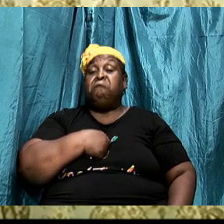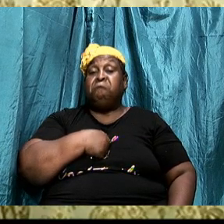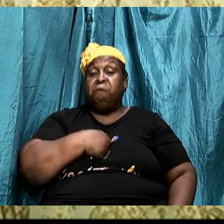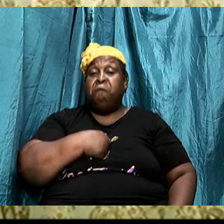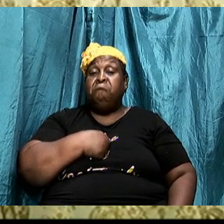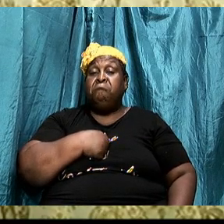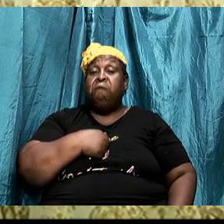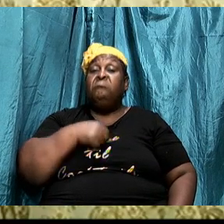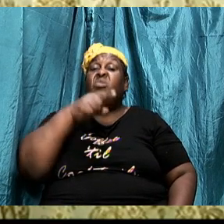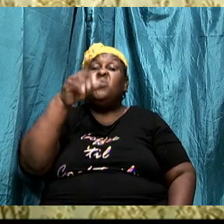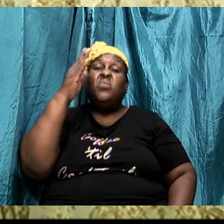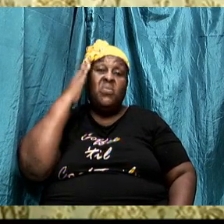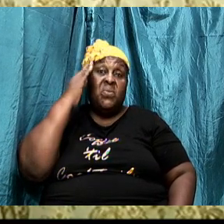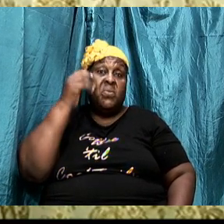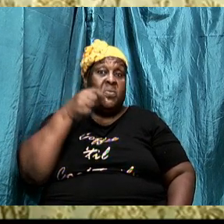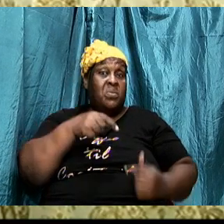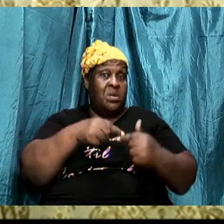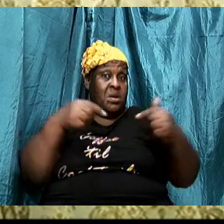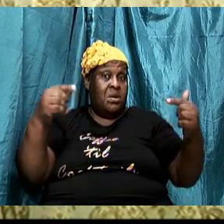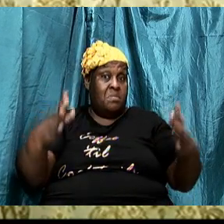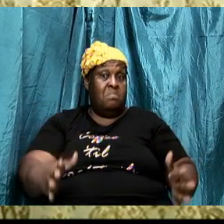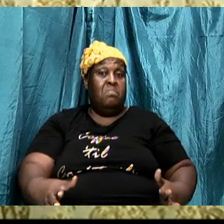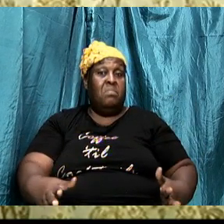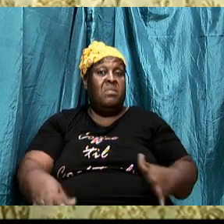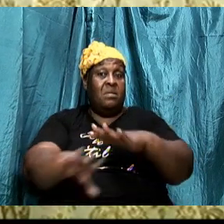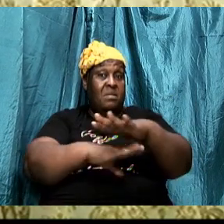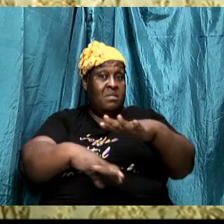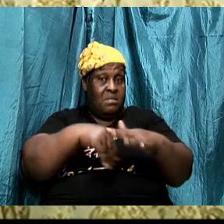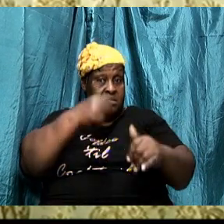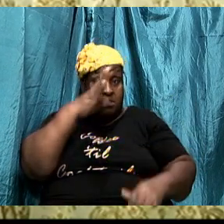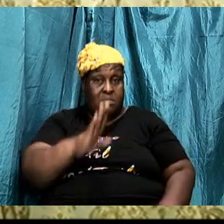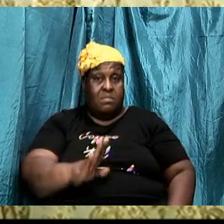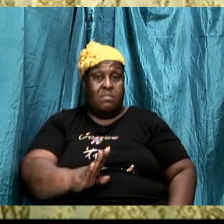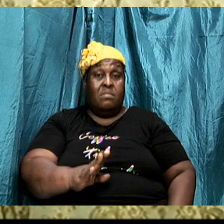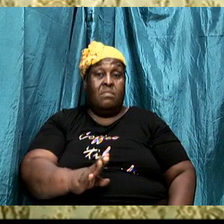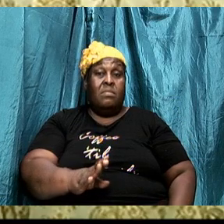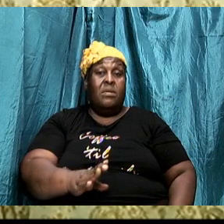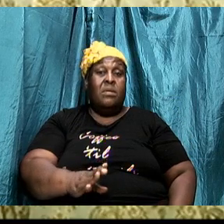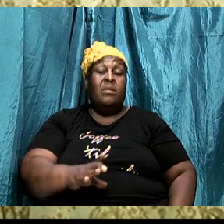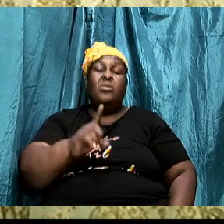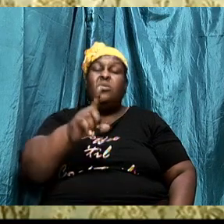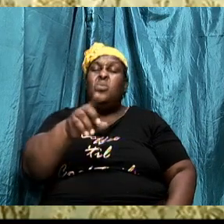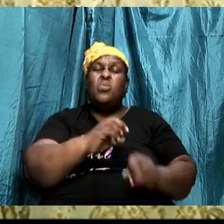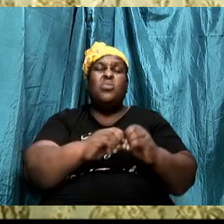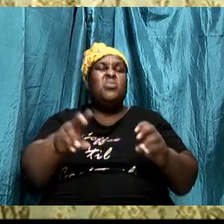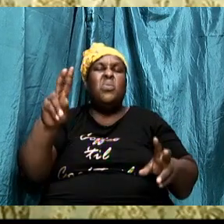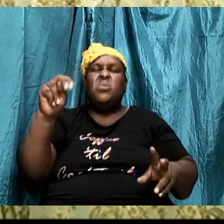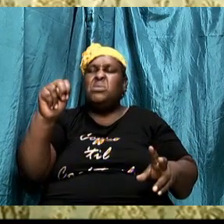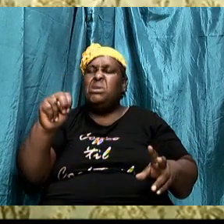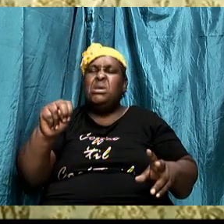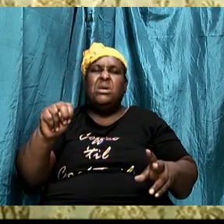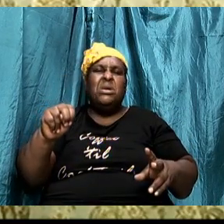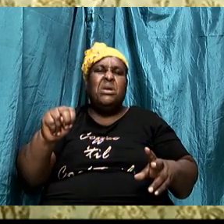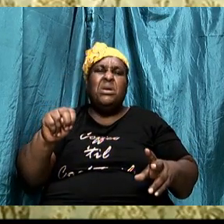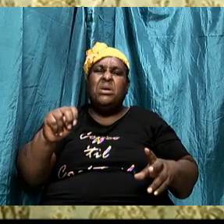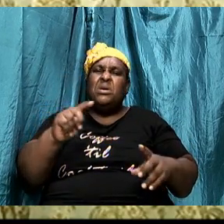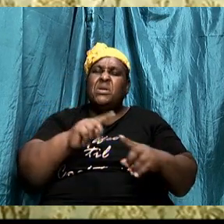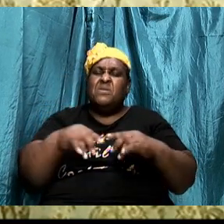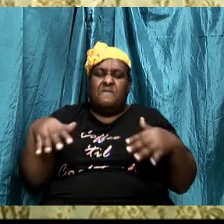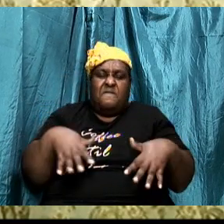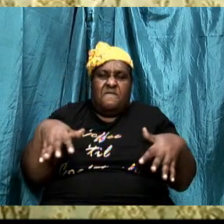and you know the enemy under God you do not need to fear the result